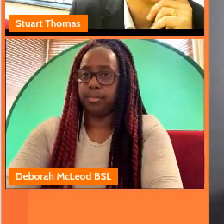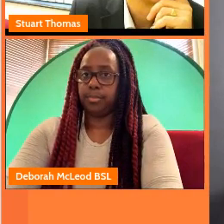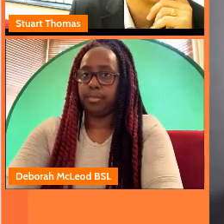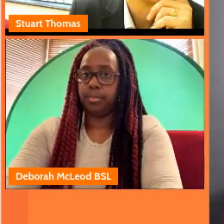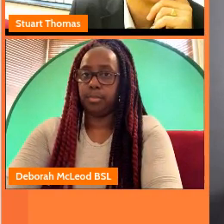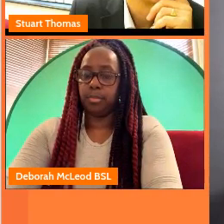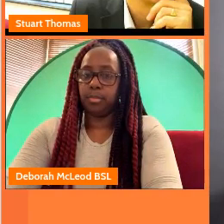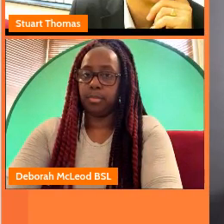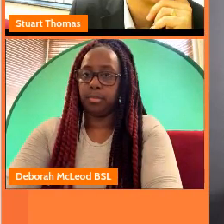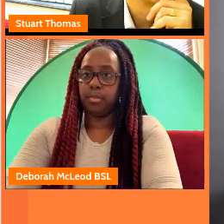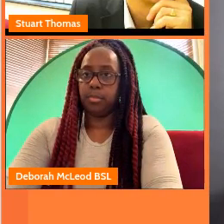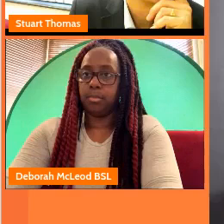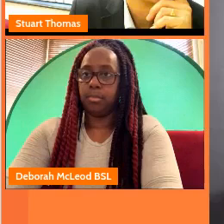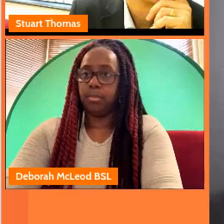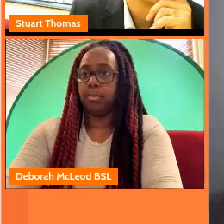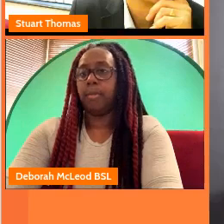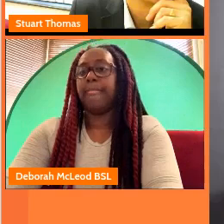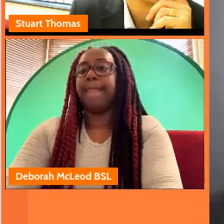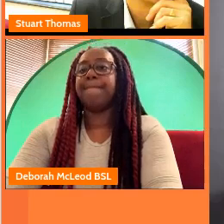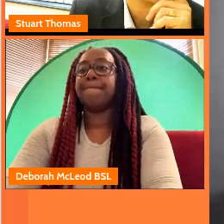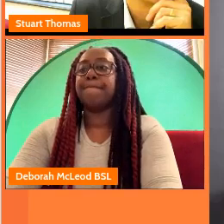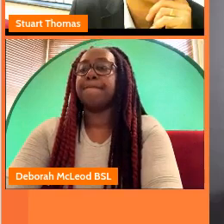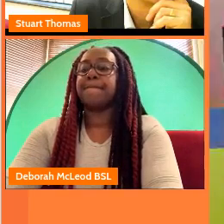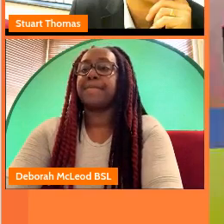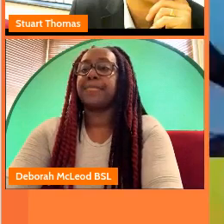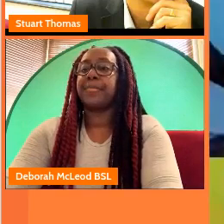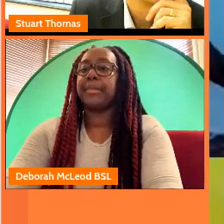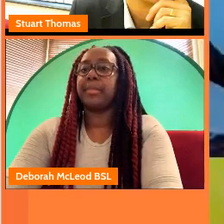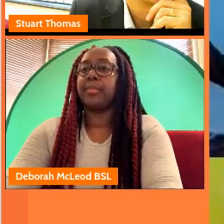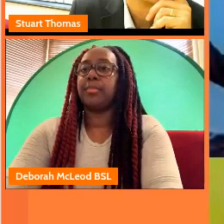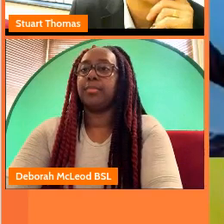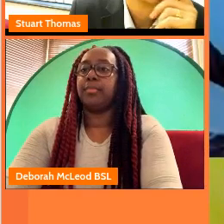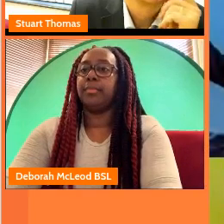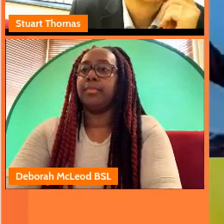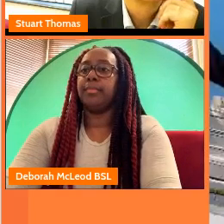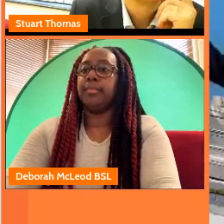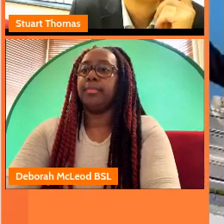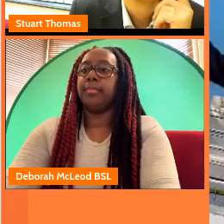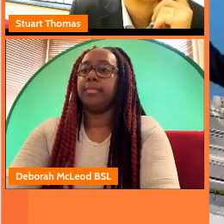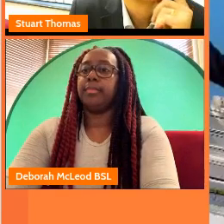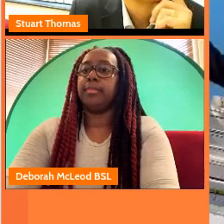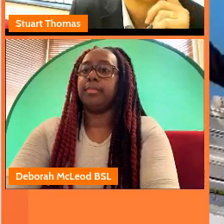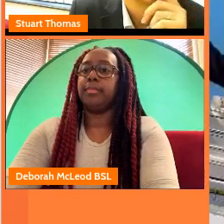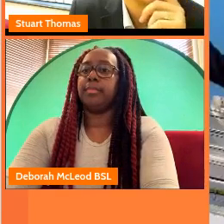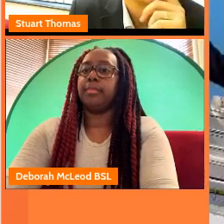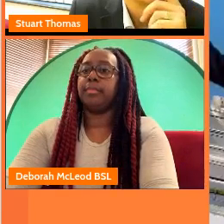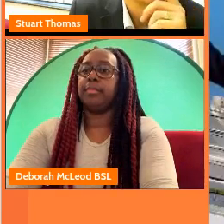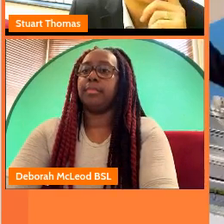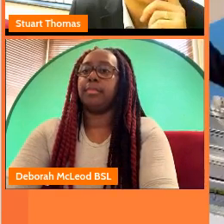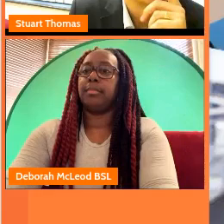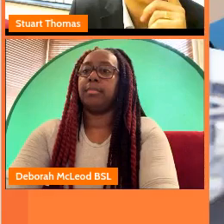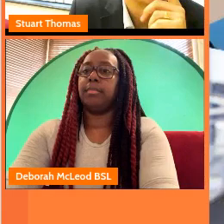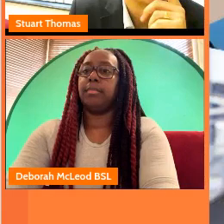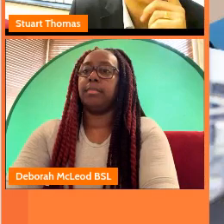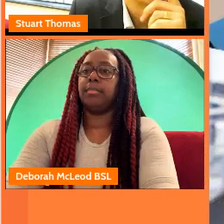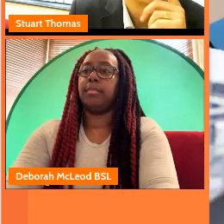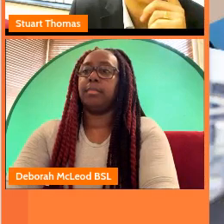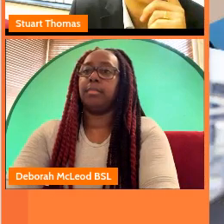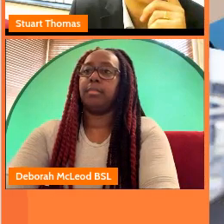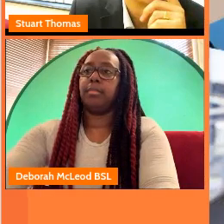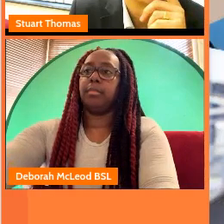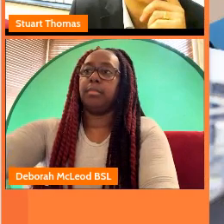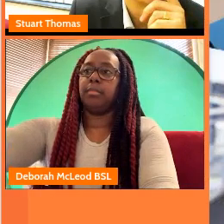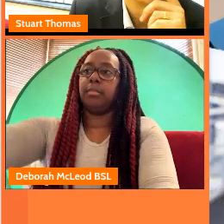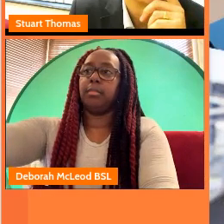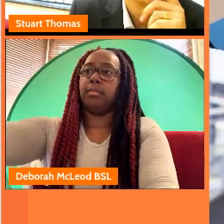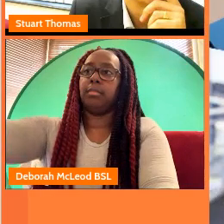pride in taking that person with you and also it benefits the business yeah it's really win-win you